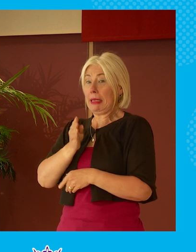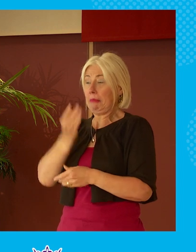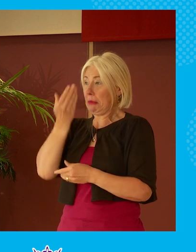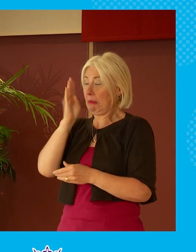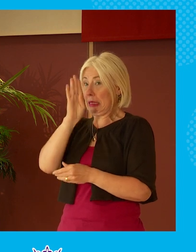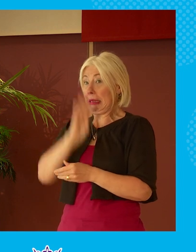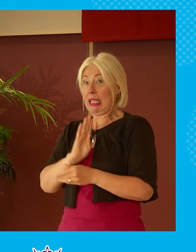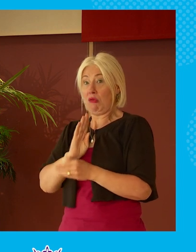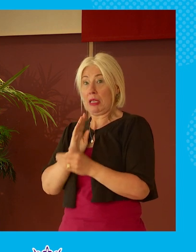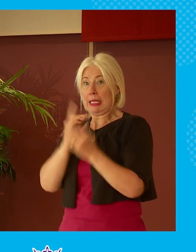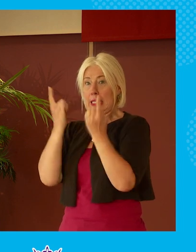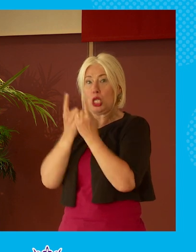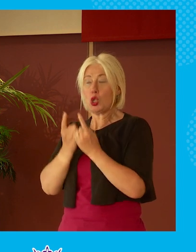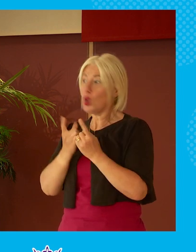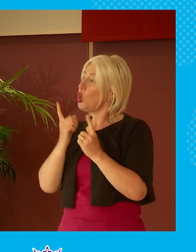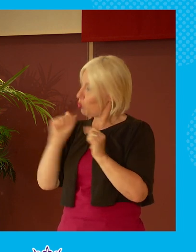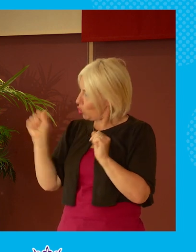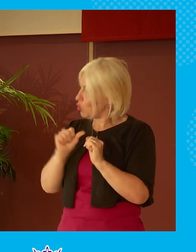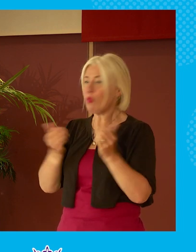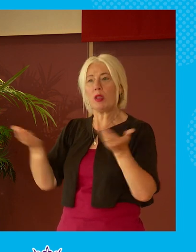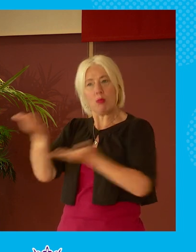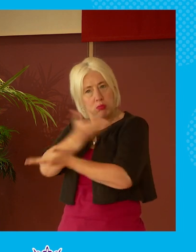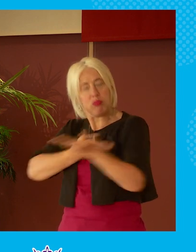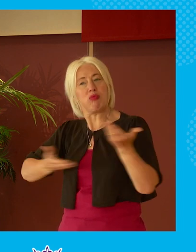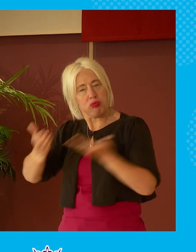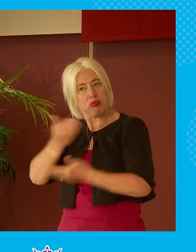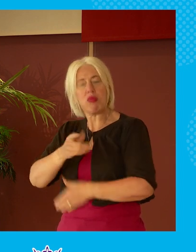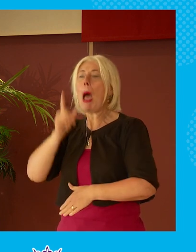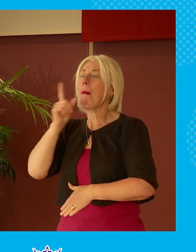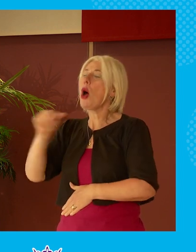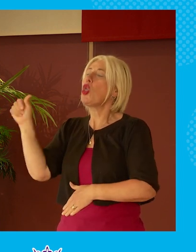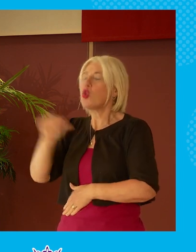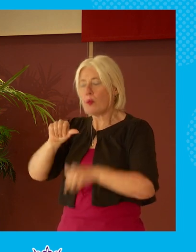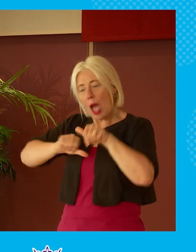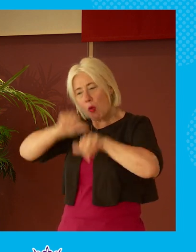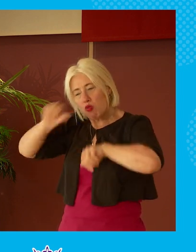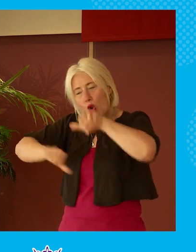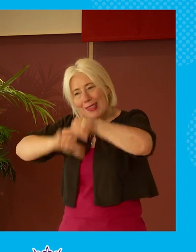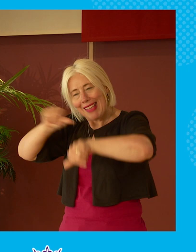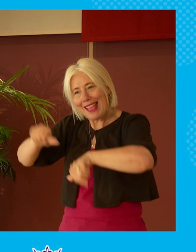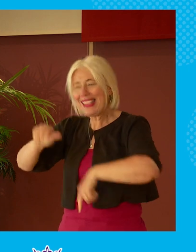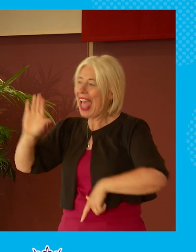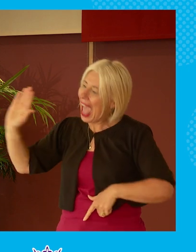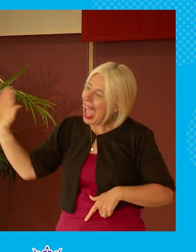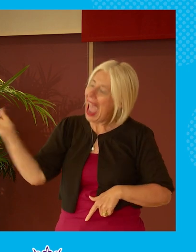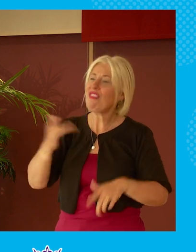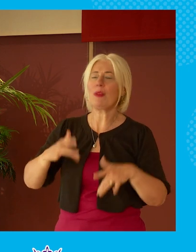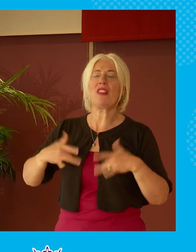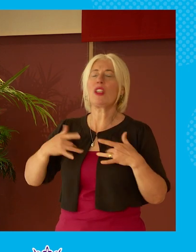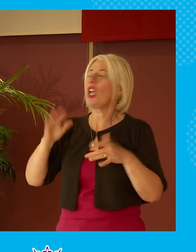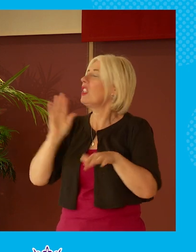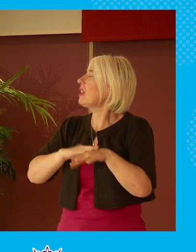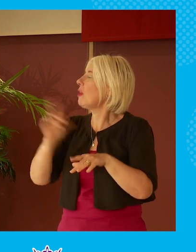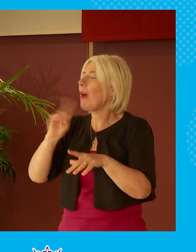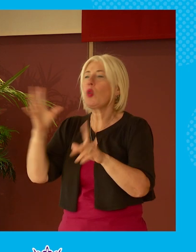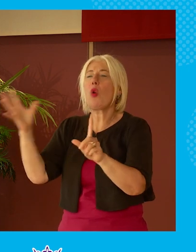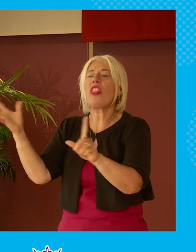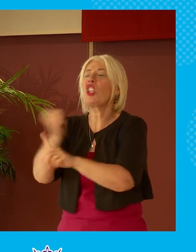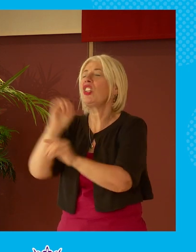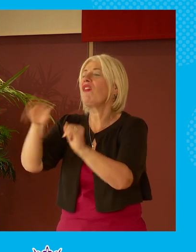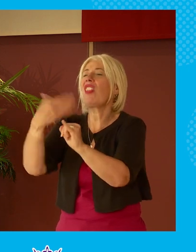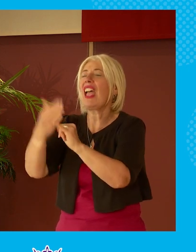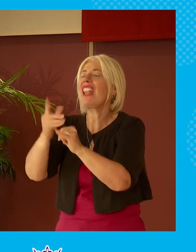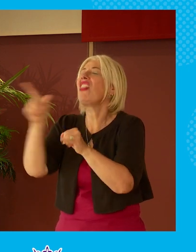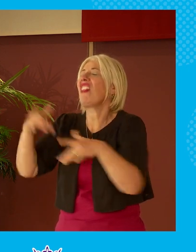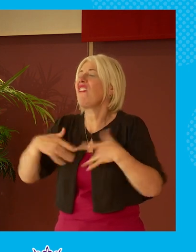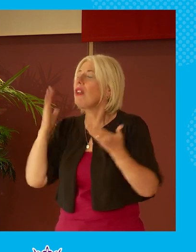that that deals with the seriousness of the issues but you should have a process where everybody feels that whatever the outcome that they've been able to